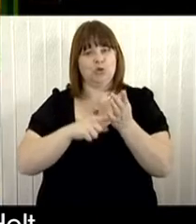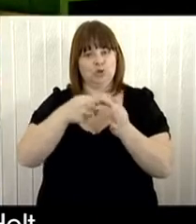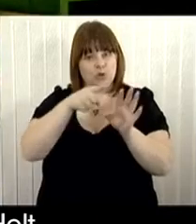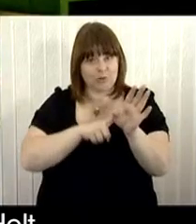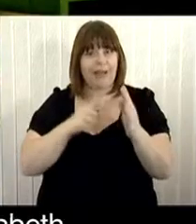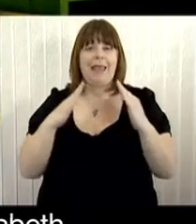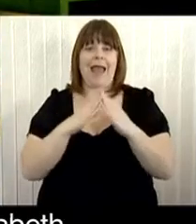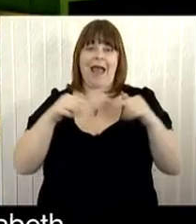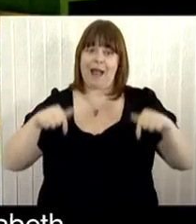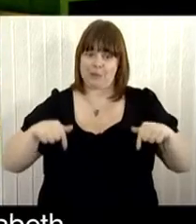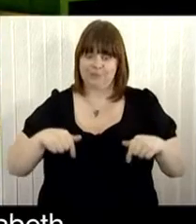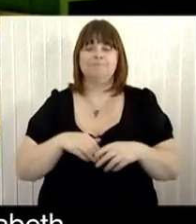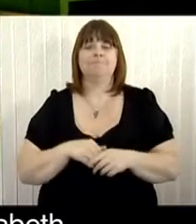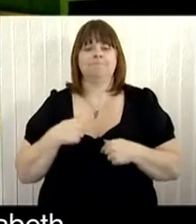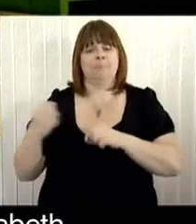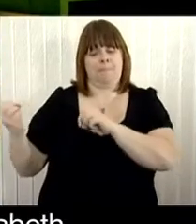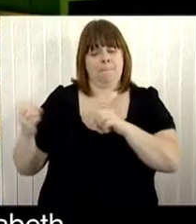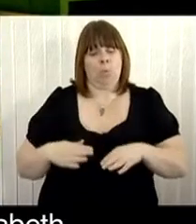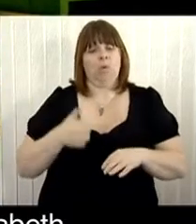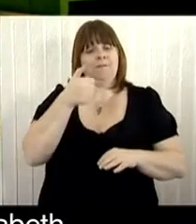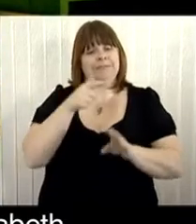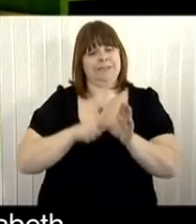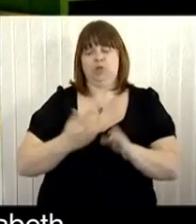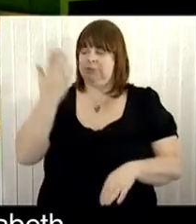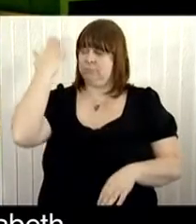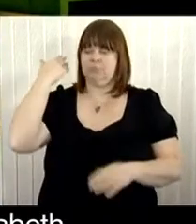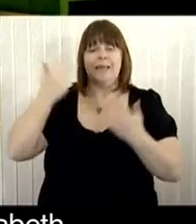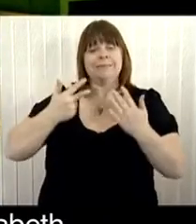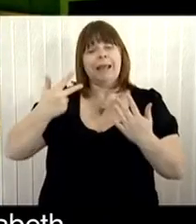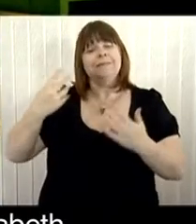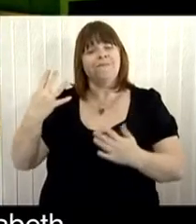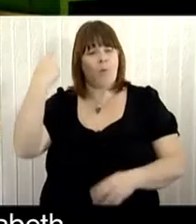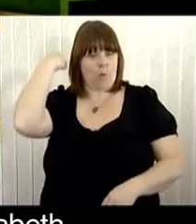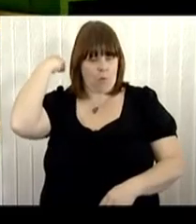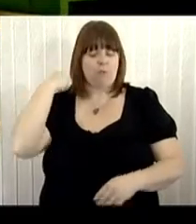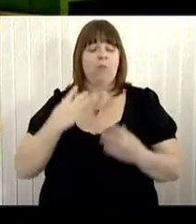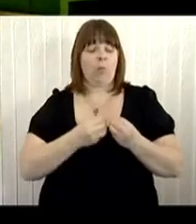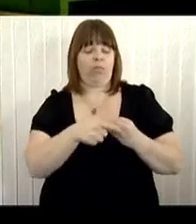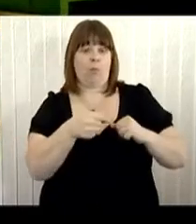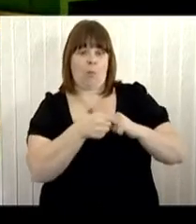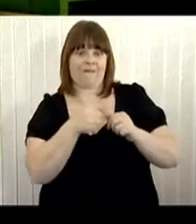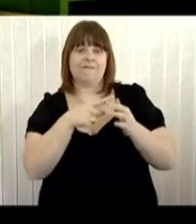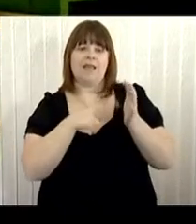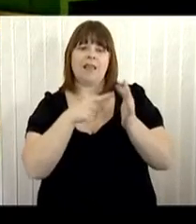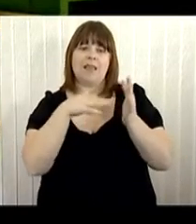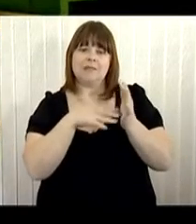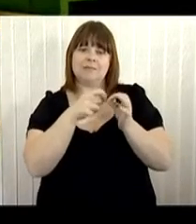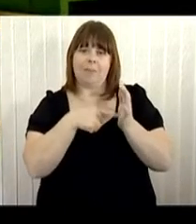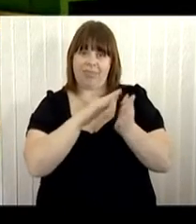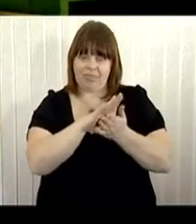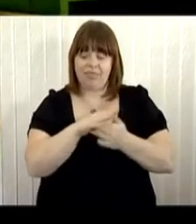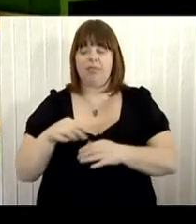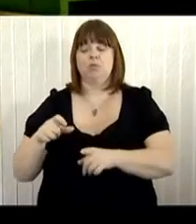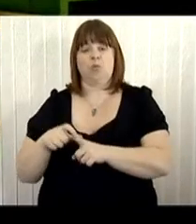House. I moved here with my wife Elizabeth and my daughter Emma six years ago in